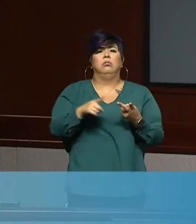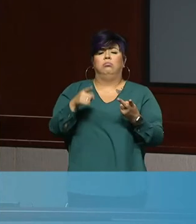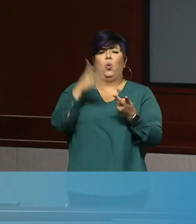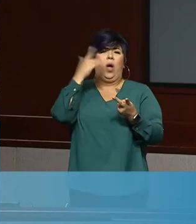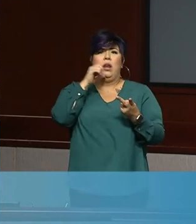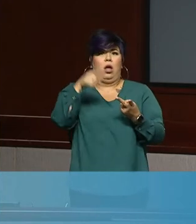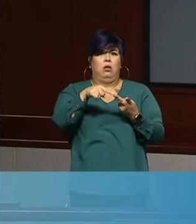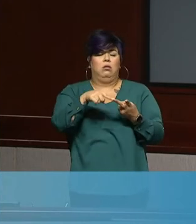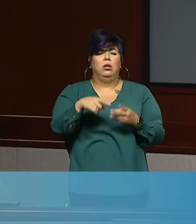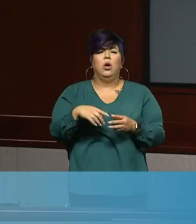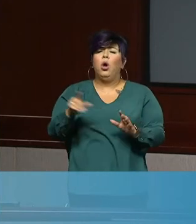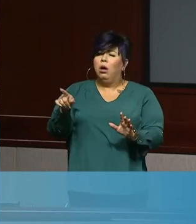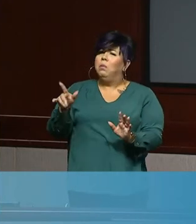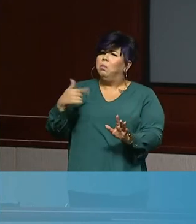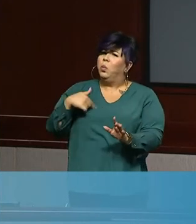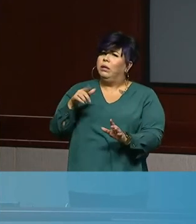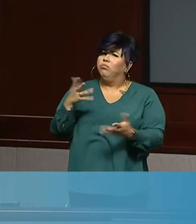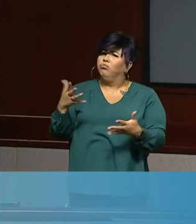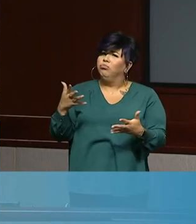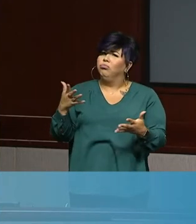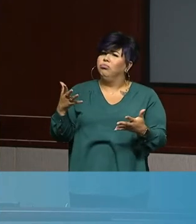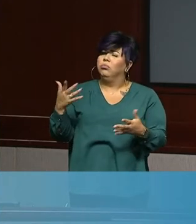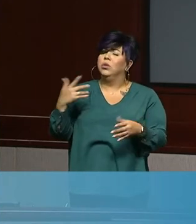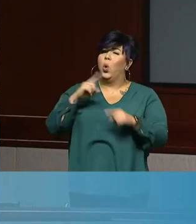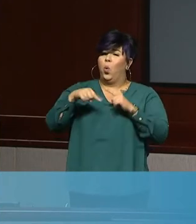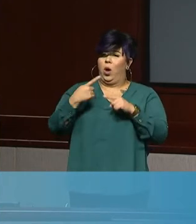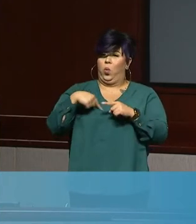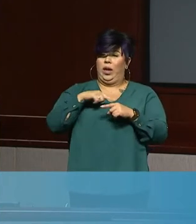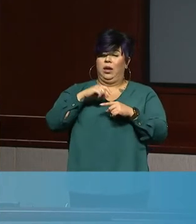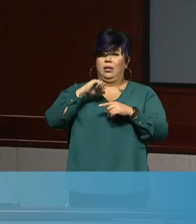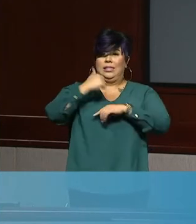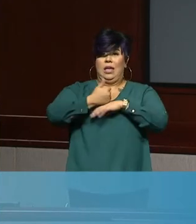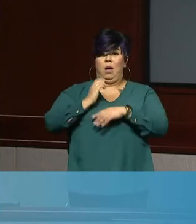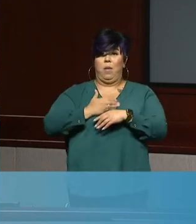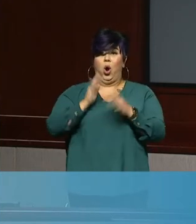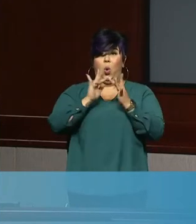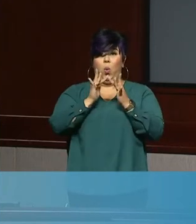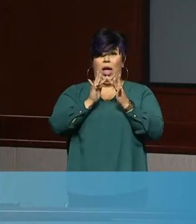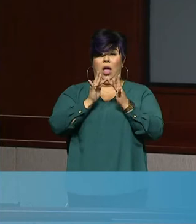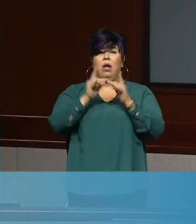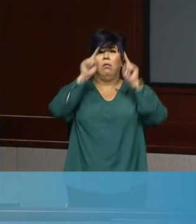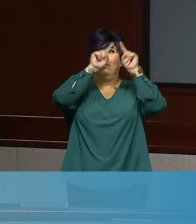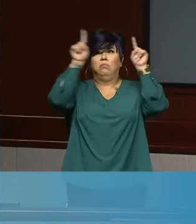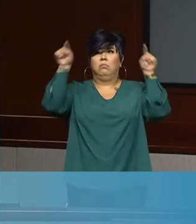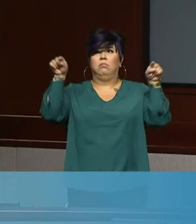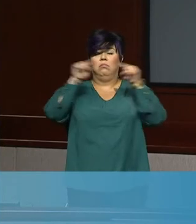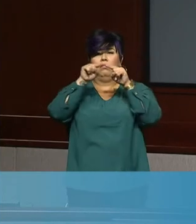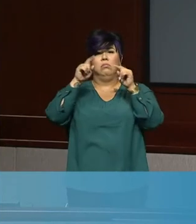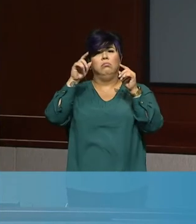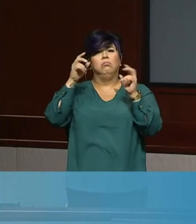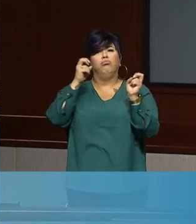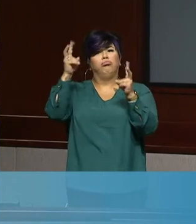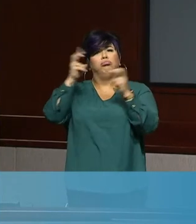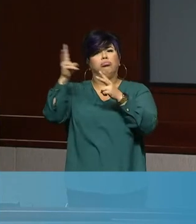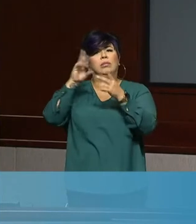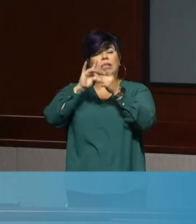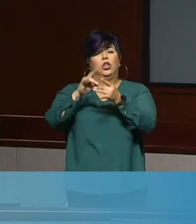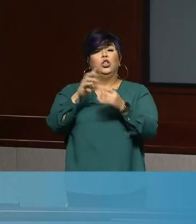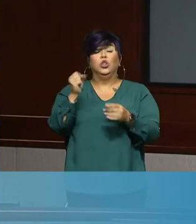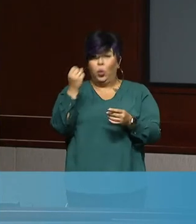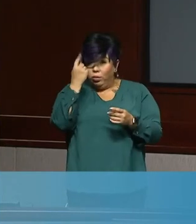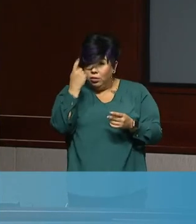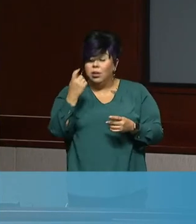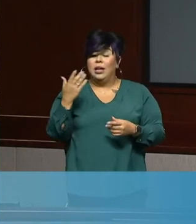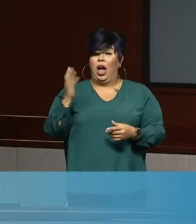considered that very early on when we were developing our dashboard. The first three digits of the zip code, there's only three in our community. And so with those first three, there's